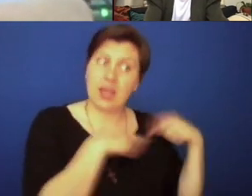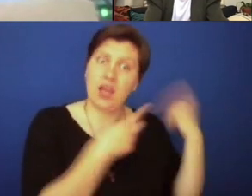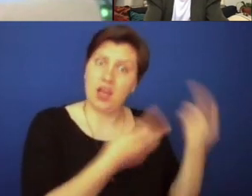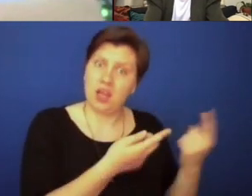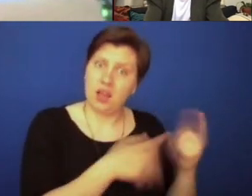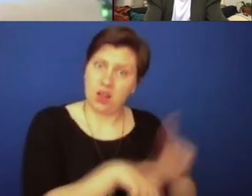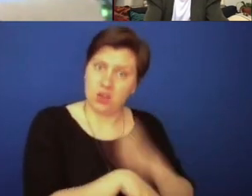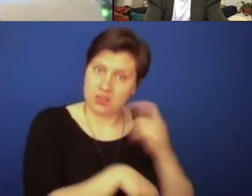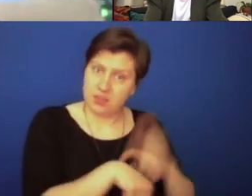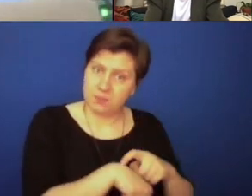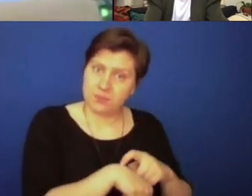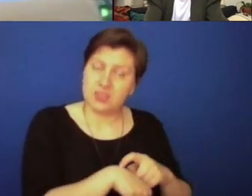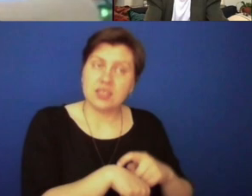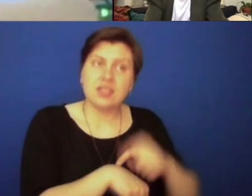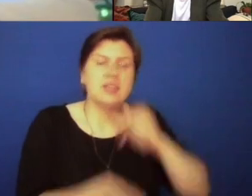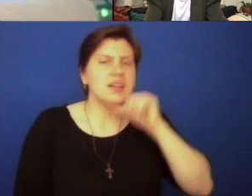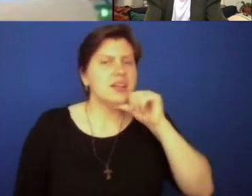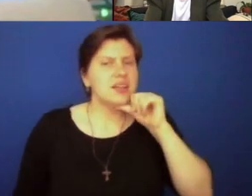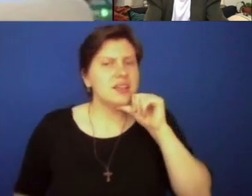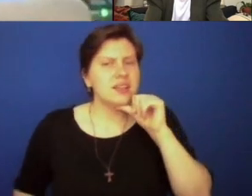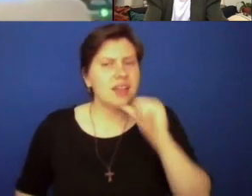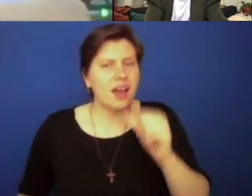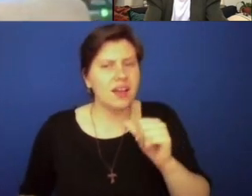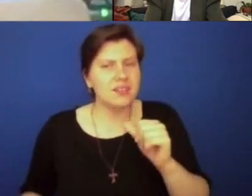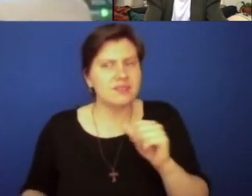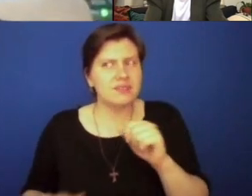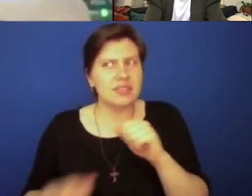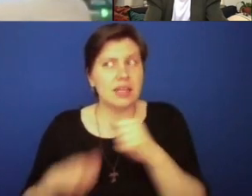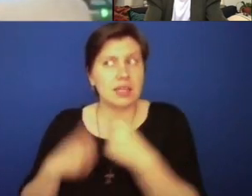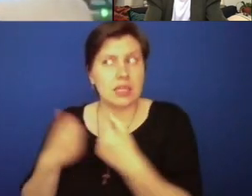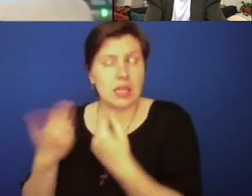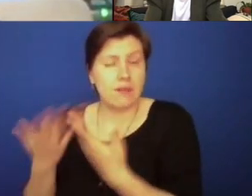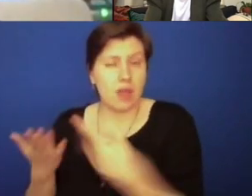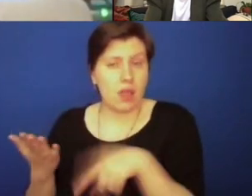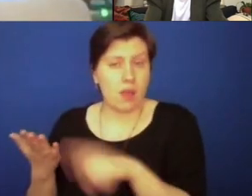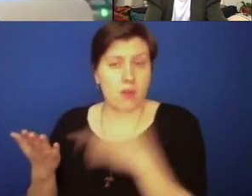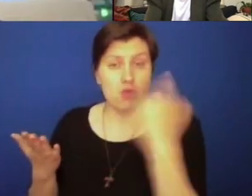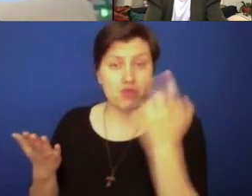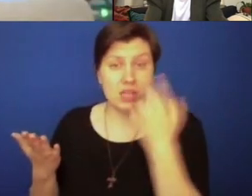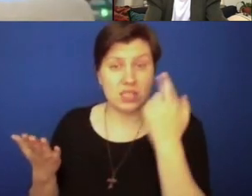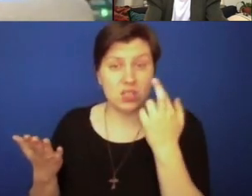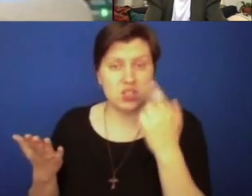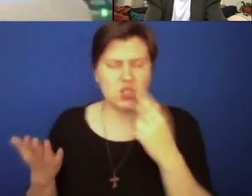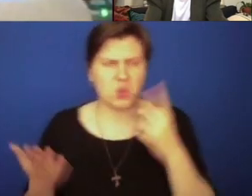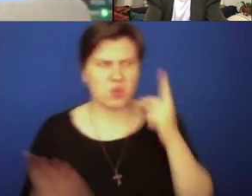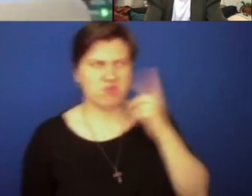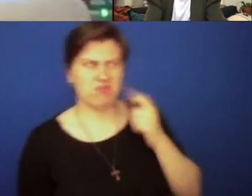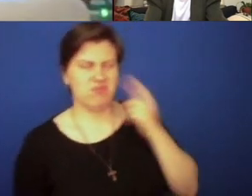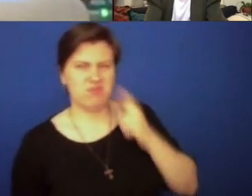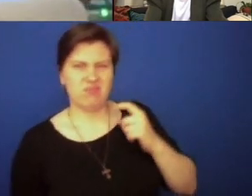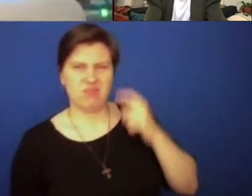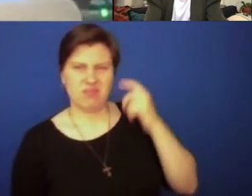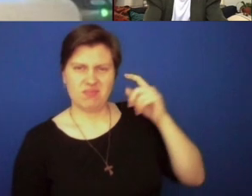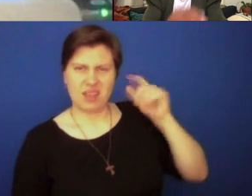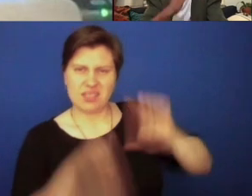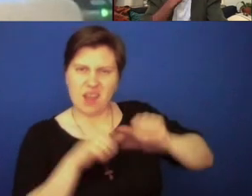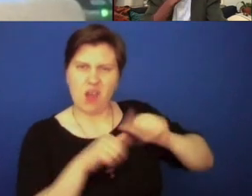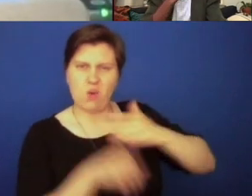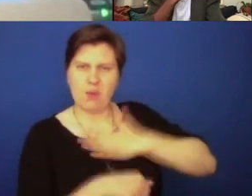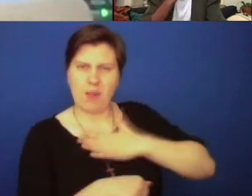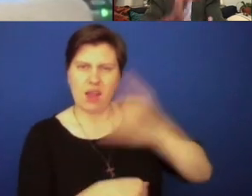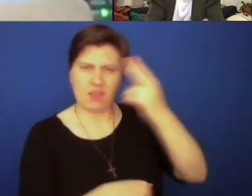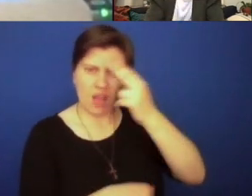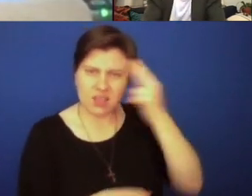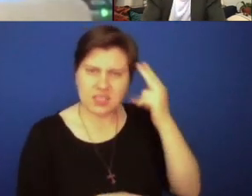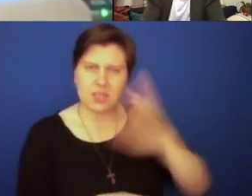a long time is, you know, not giving anyone any reason to question my Catholicism, to question my faith, to